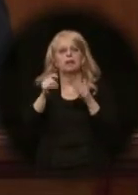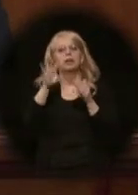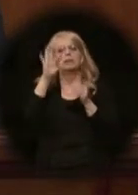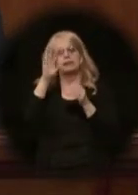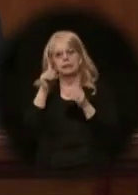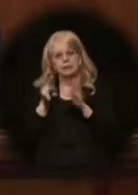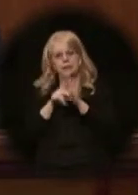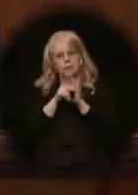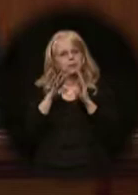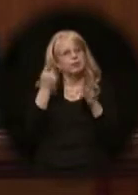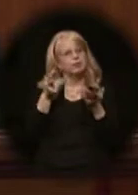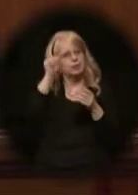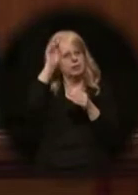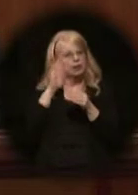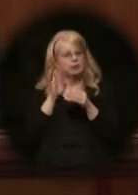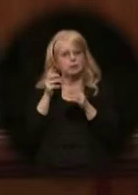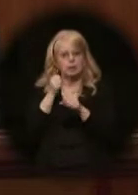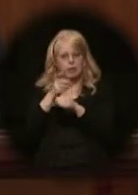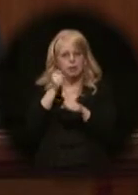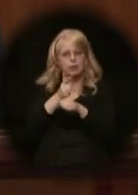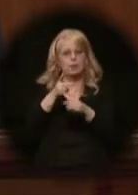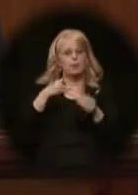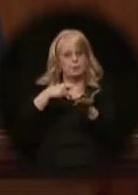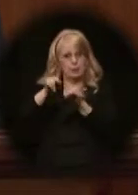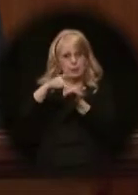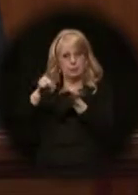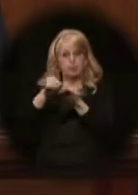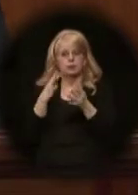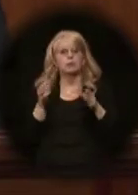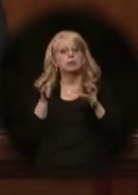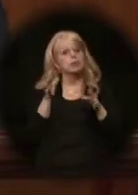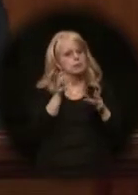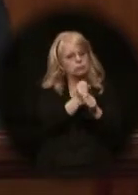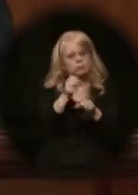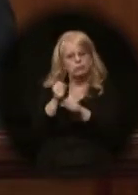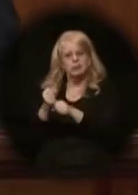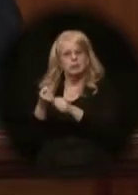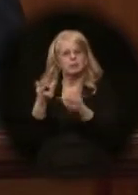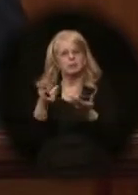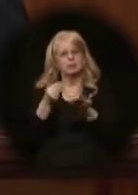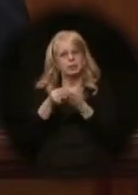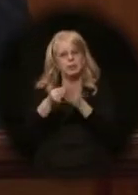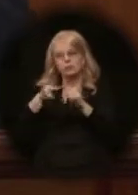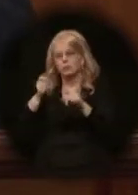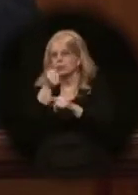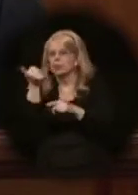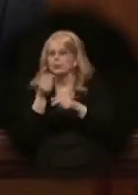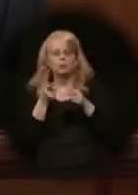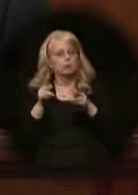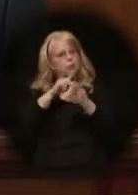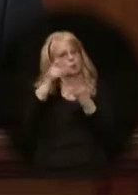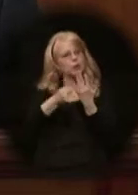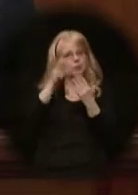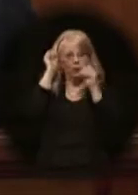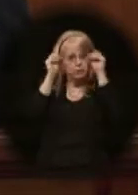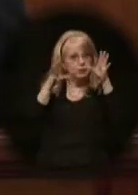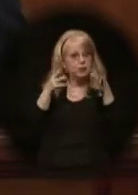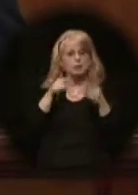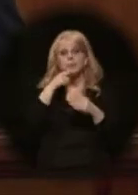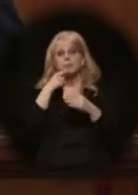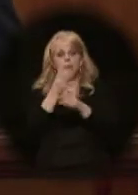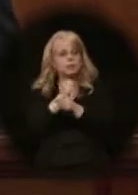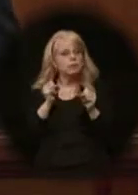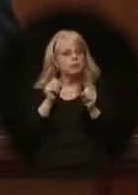Alaska's escalating annual pension payments squeeze dollars from every other program and state service, education, public safety,